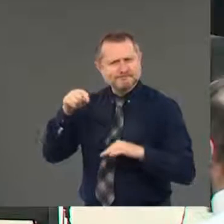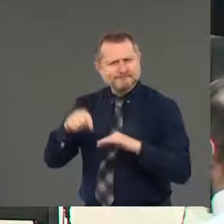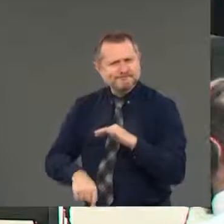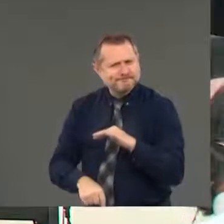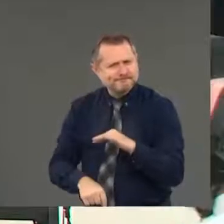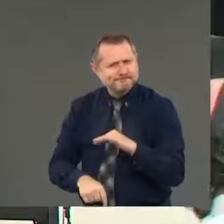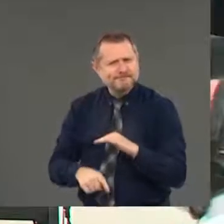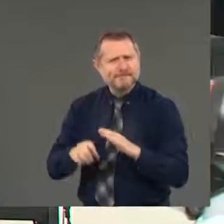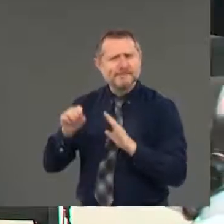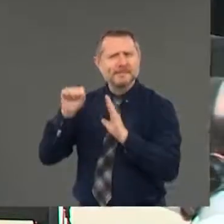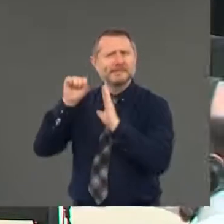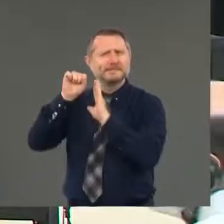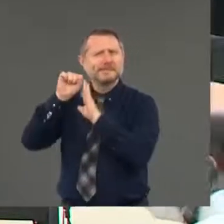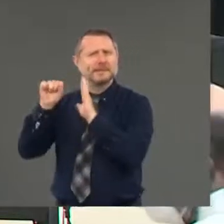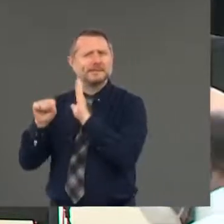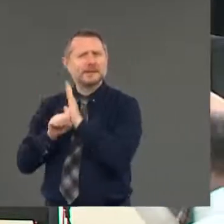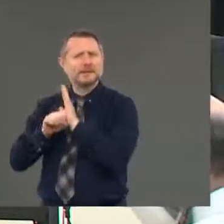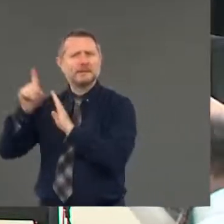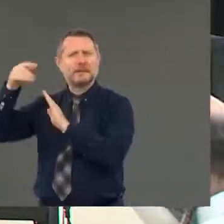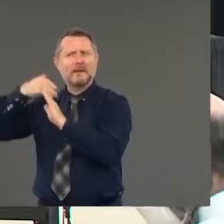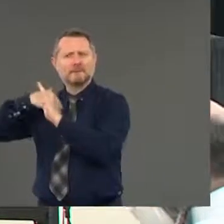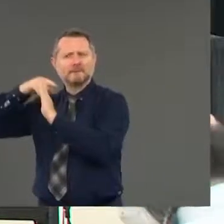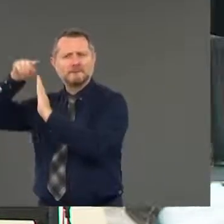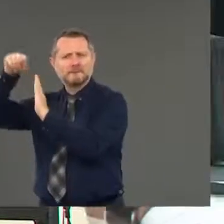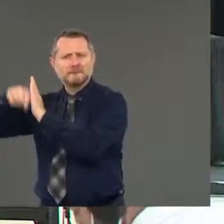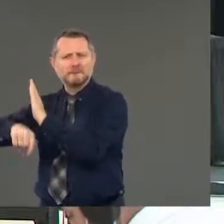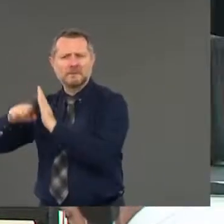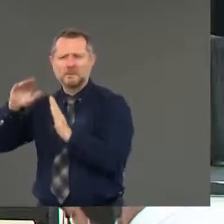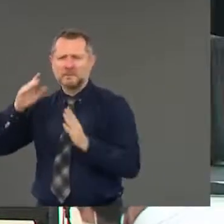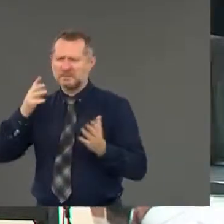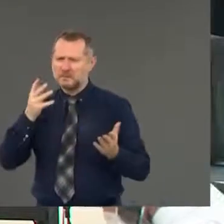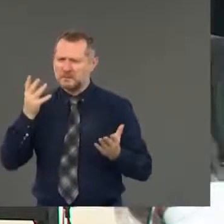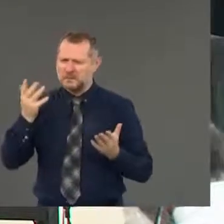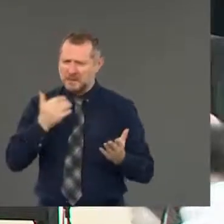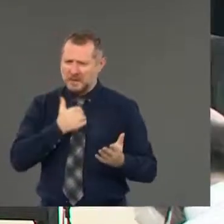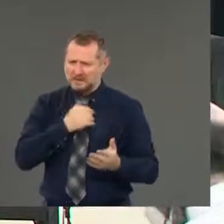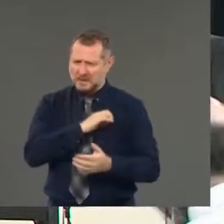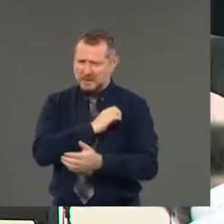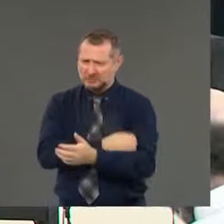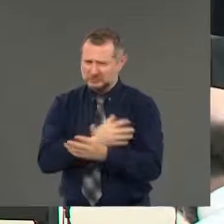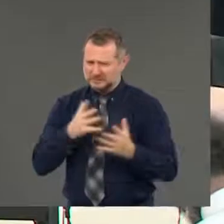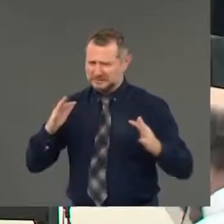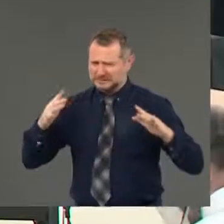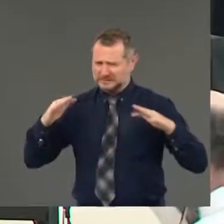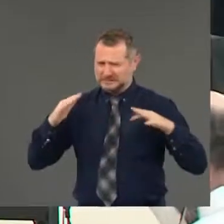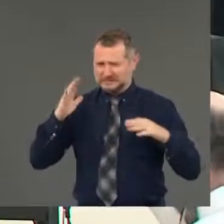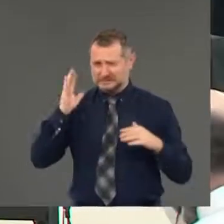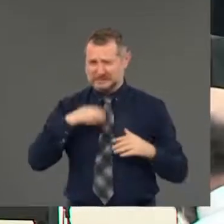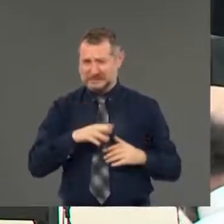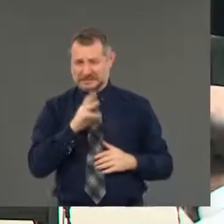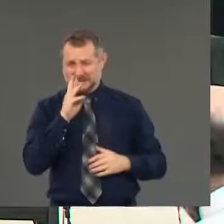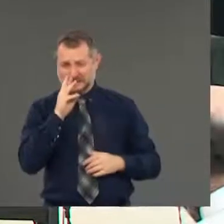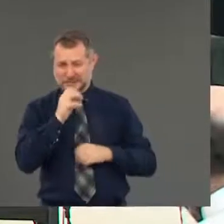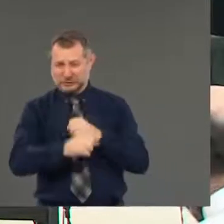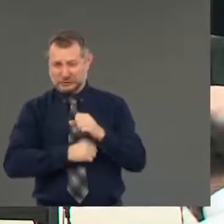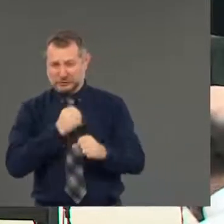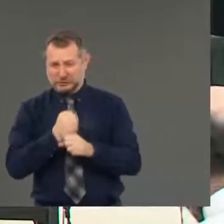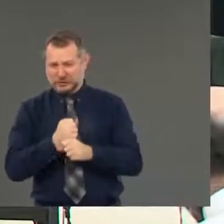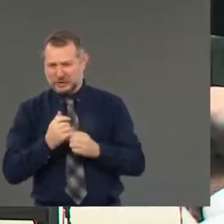And what do you make of the inertia of the council? I here we are basically six years after Eric Garner's death, and they're just now moving